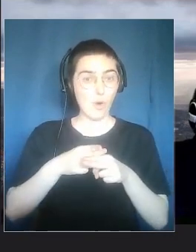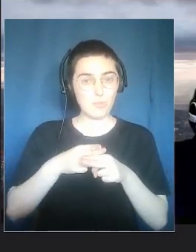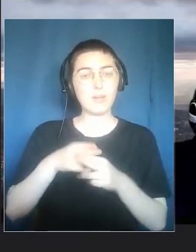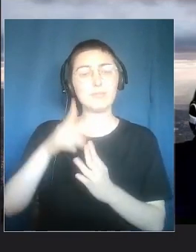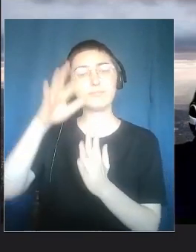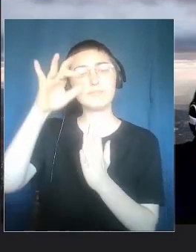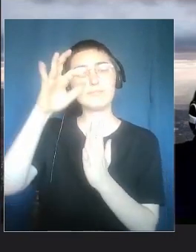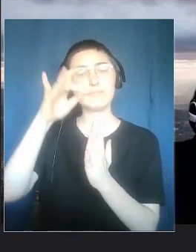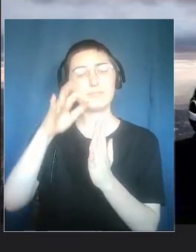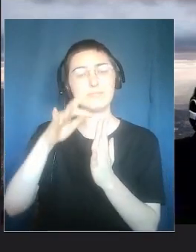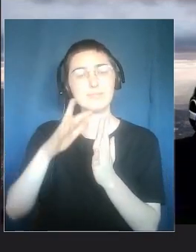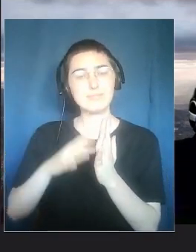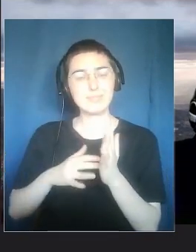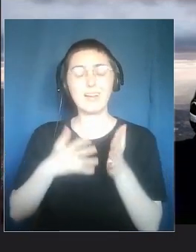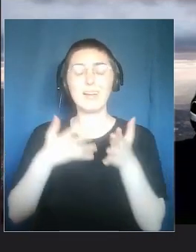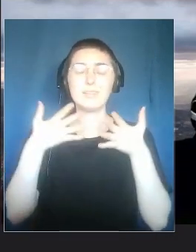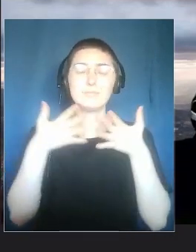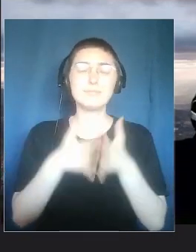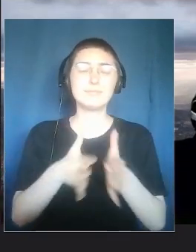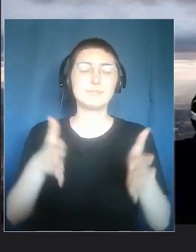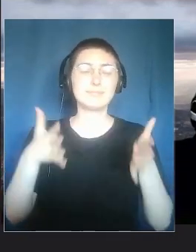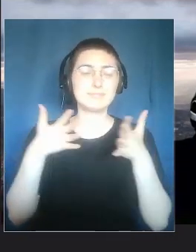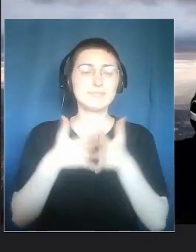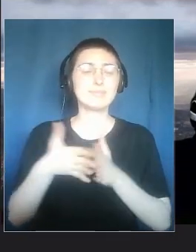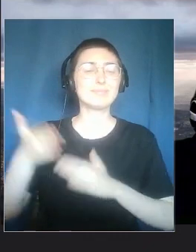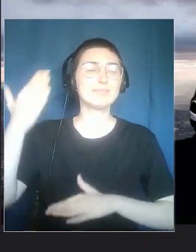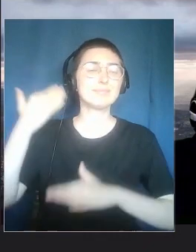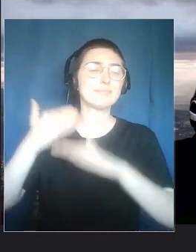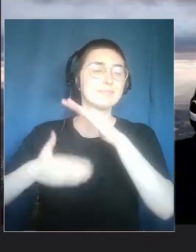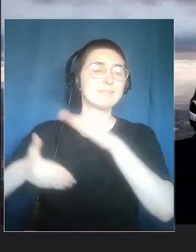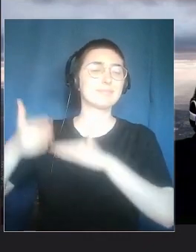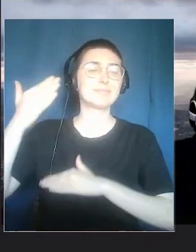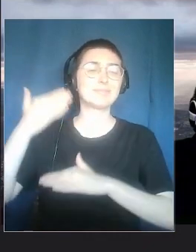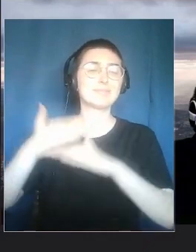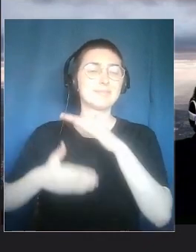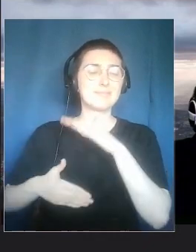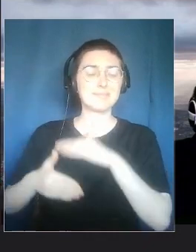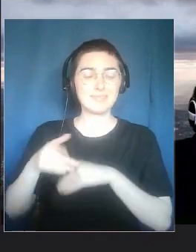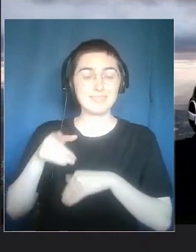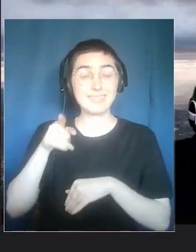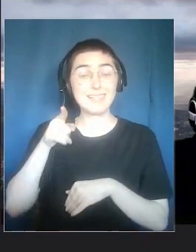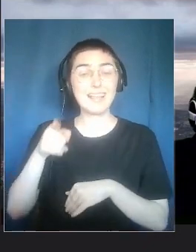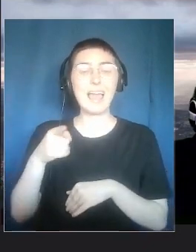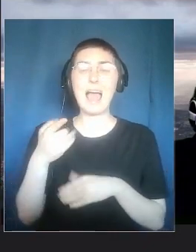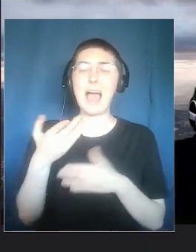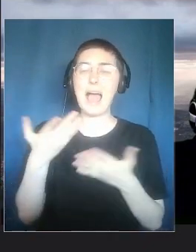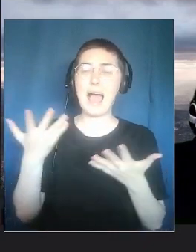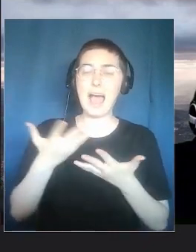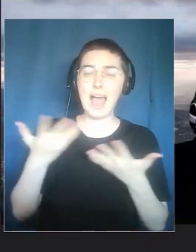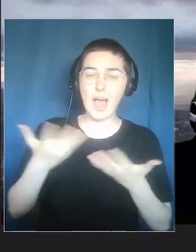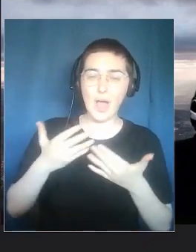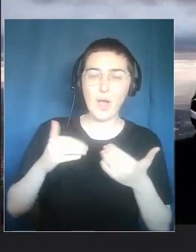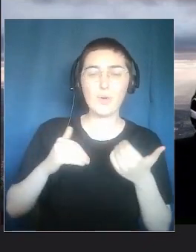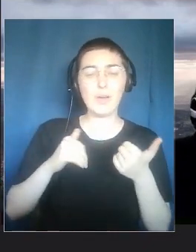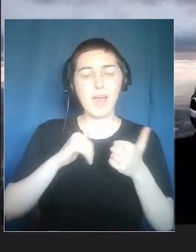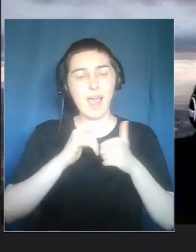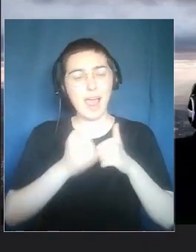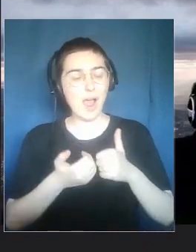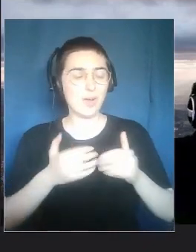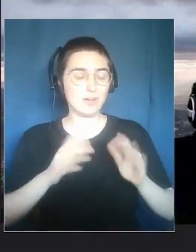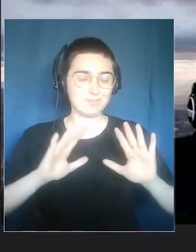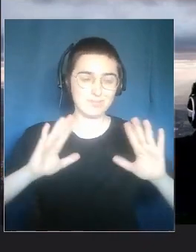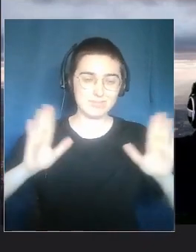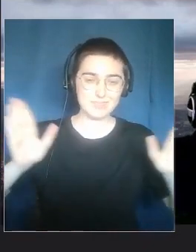A teacher who owned an ice cream shop, a coffee shop there.